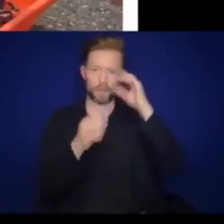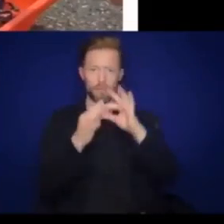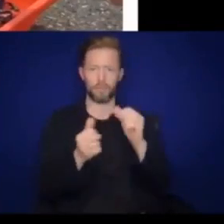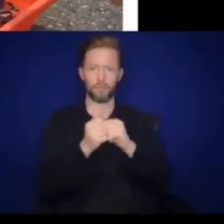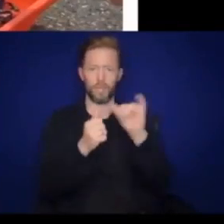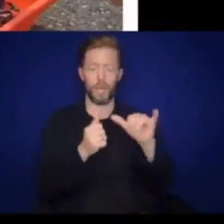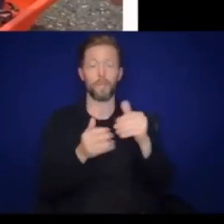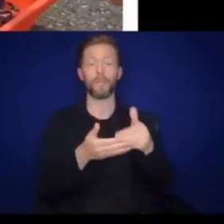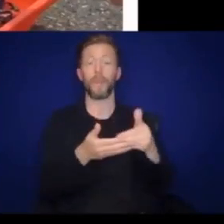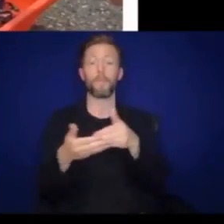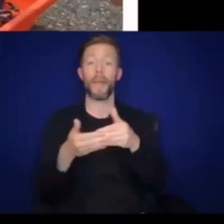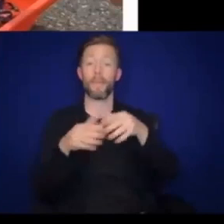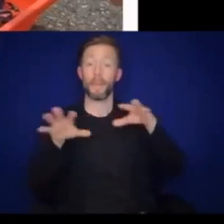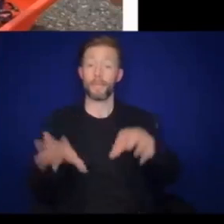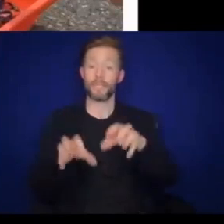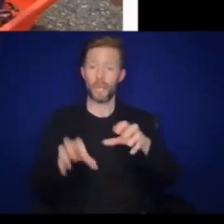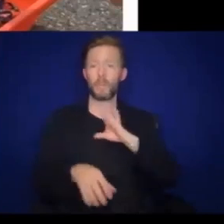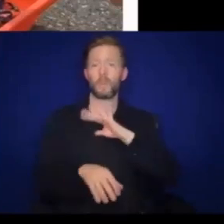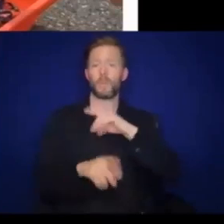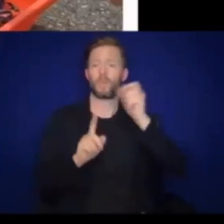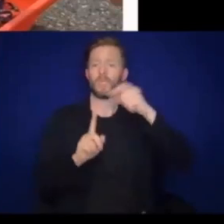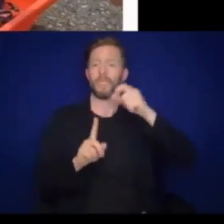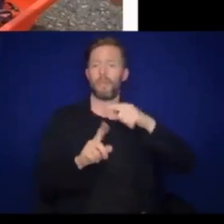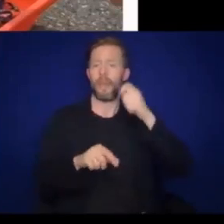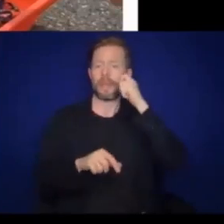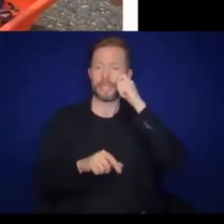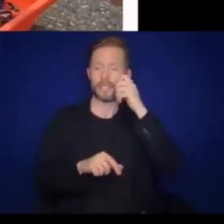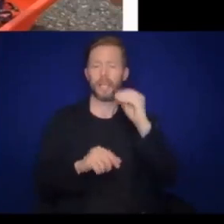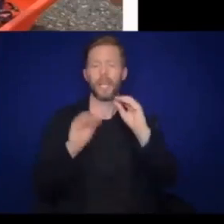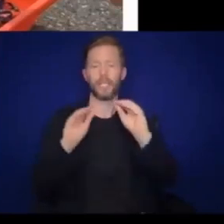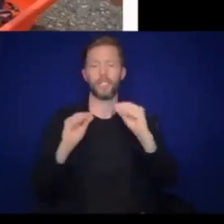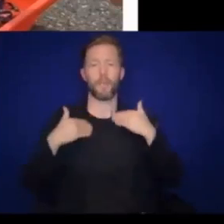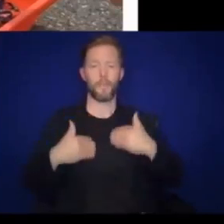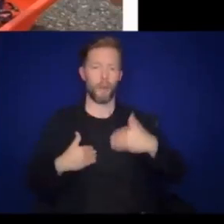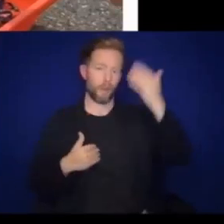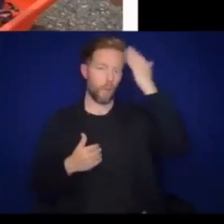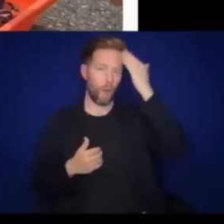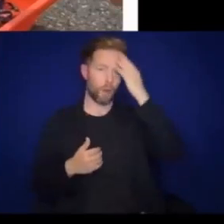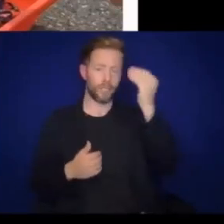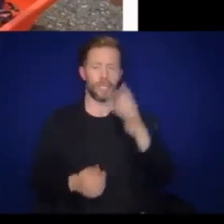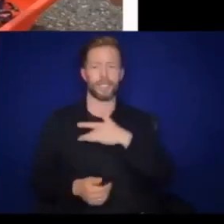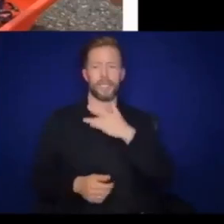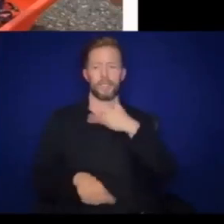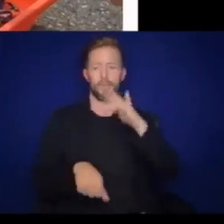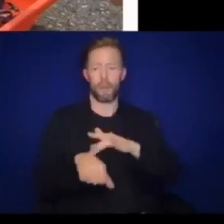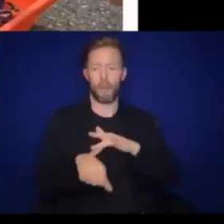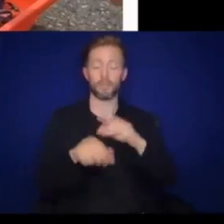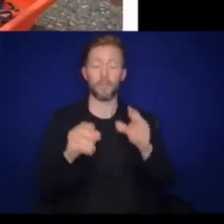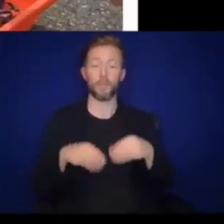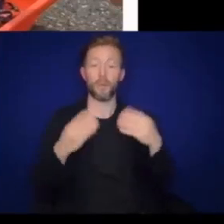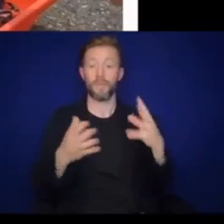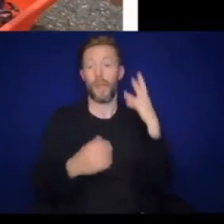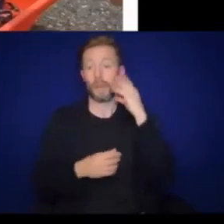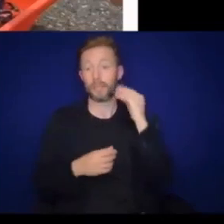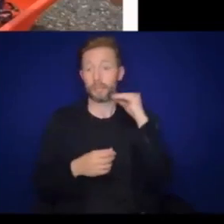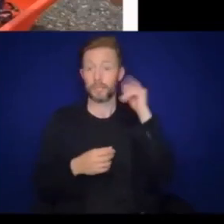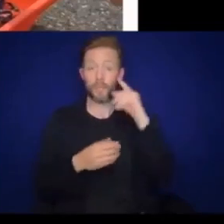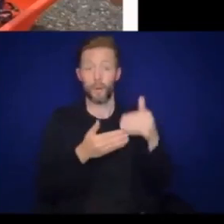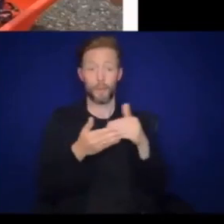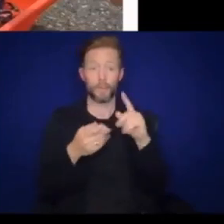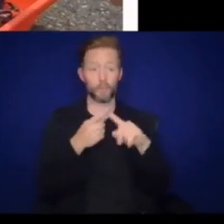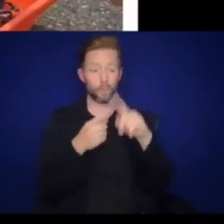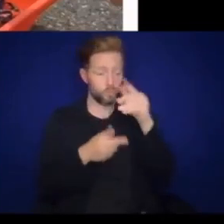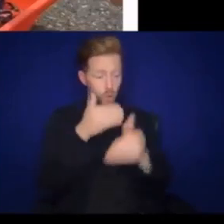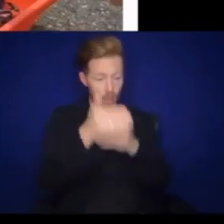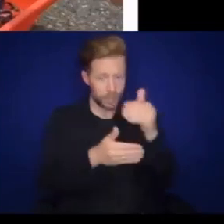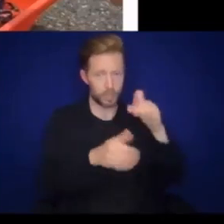is a great way to stimulate the skin and also teach body awareness and that sense of touch. Provide experiences for babies